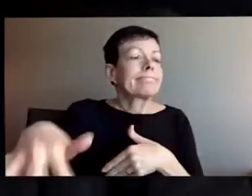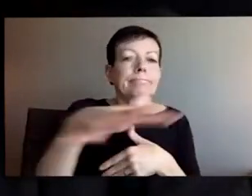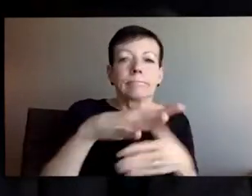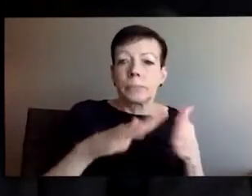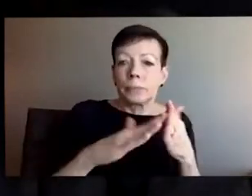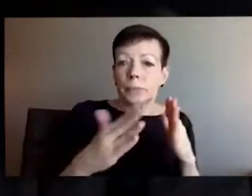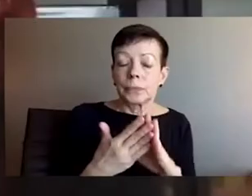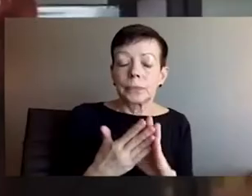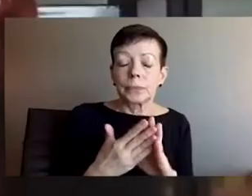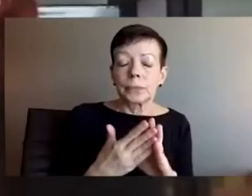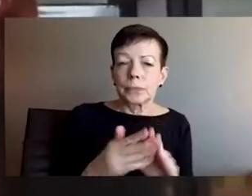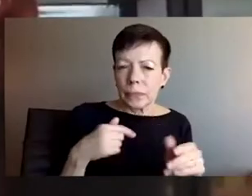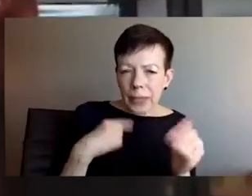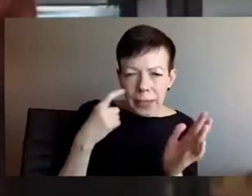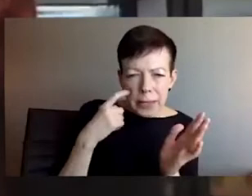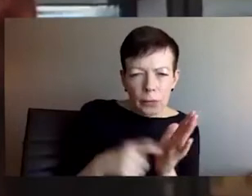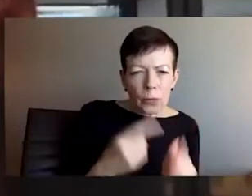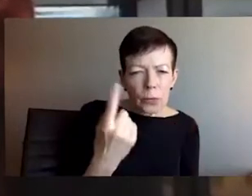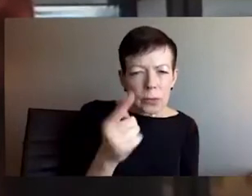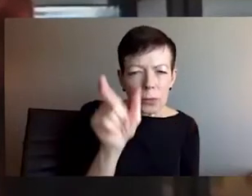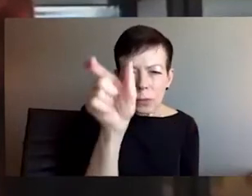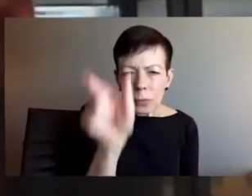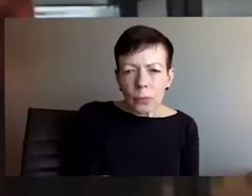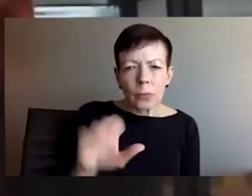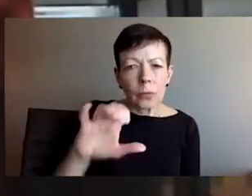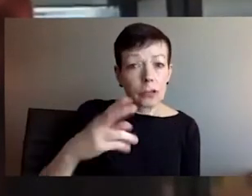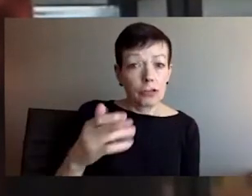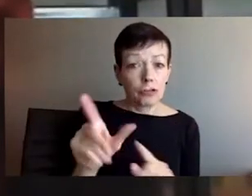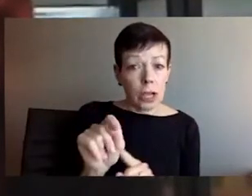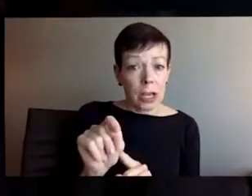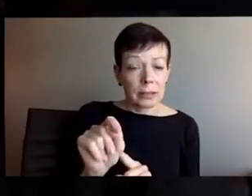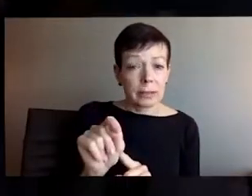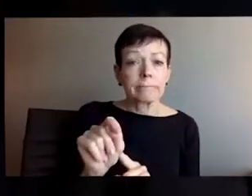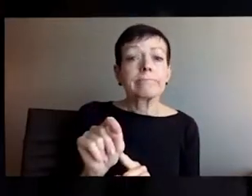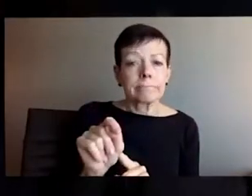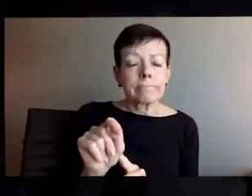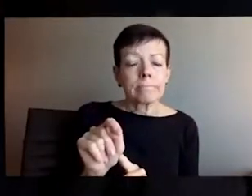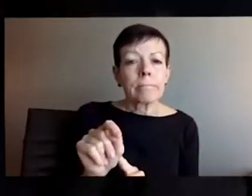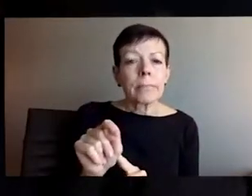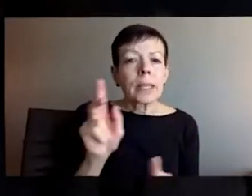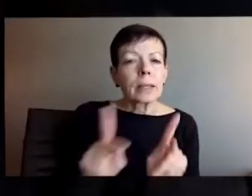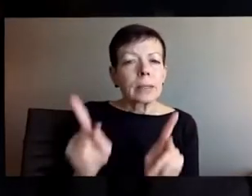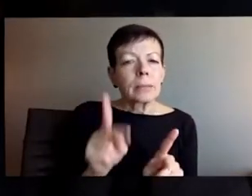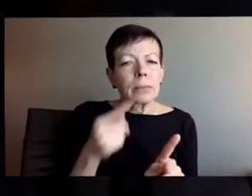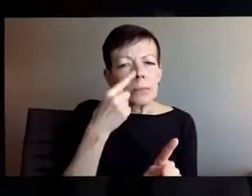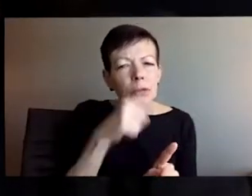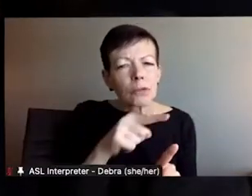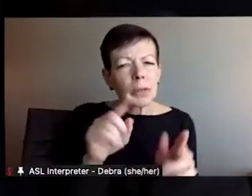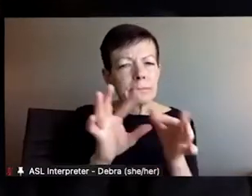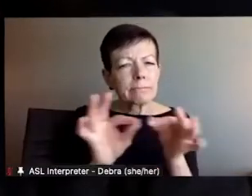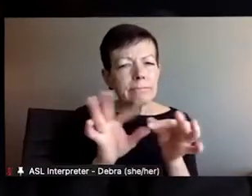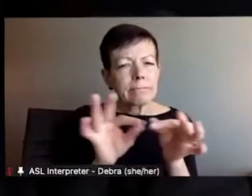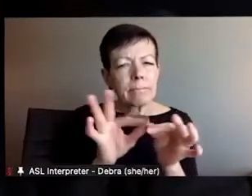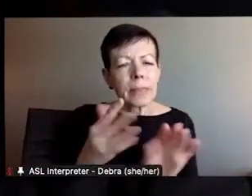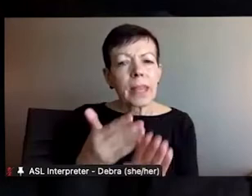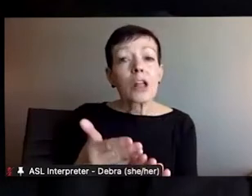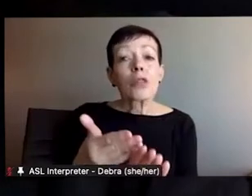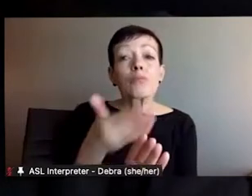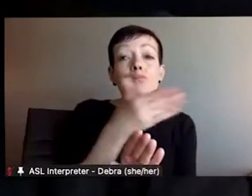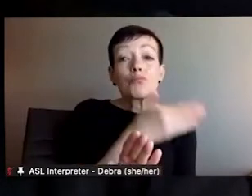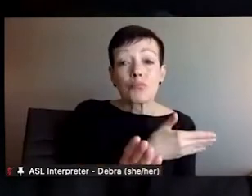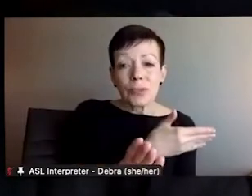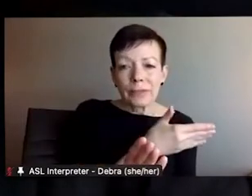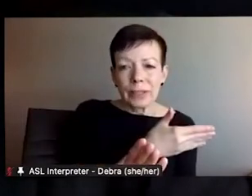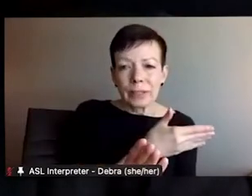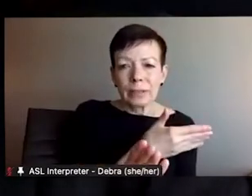out, I think, the terms and the stakes for the conversation that we're going to continue to have today and the weeks and